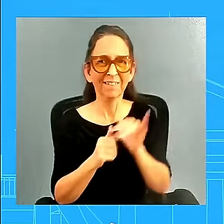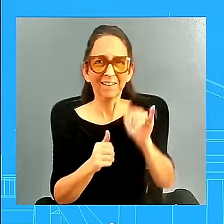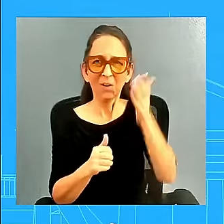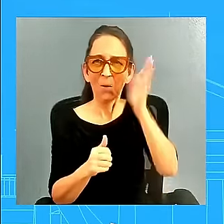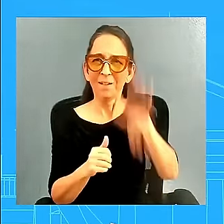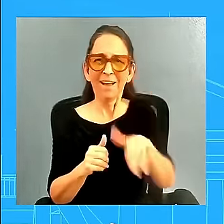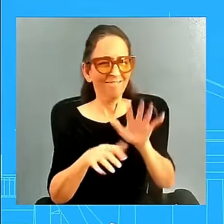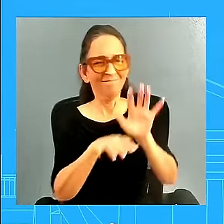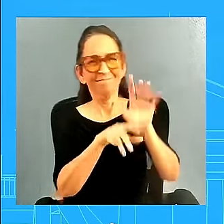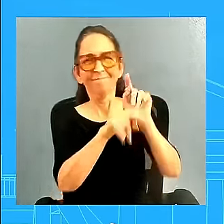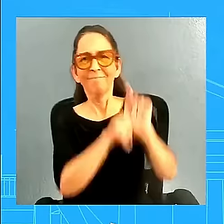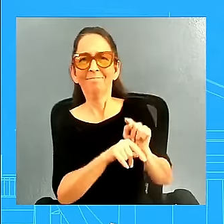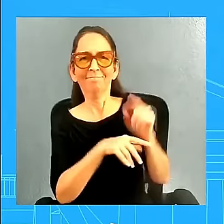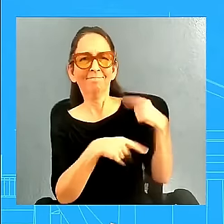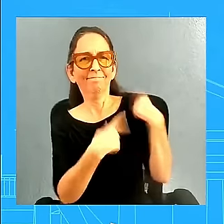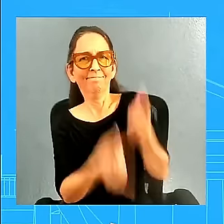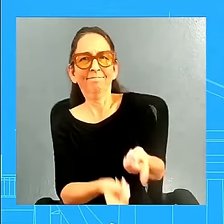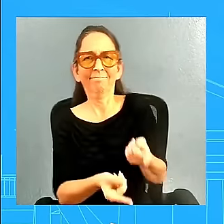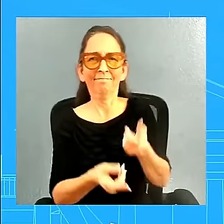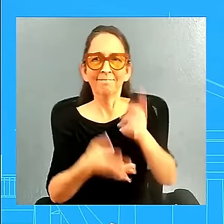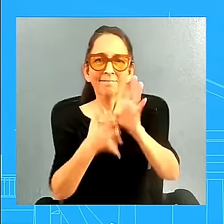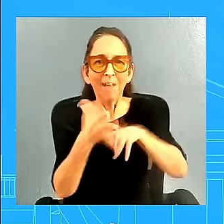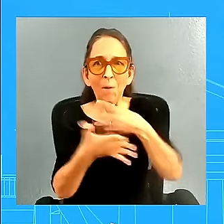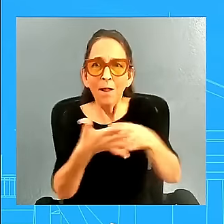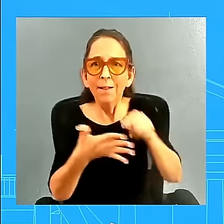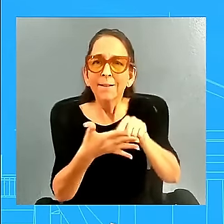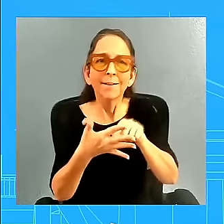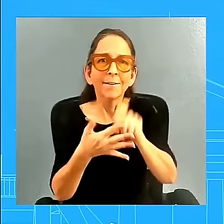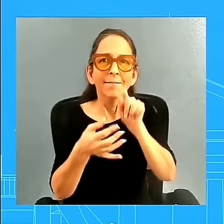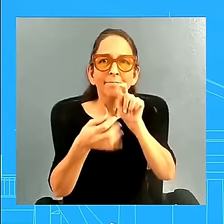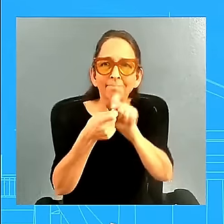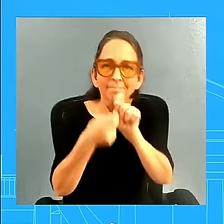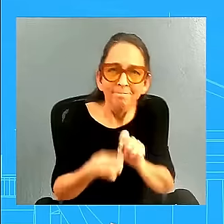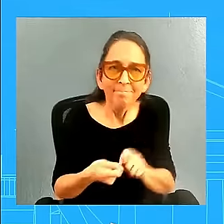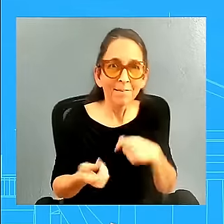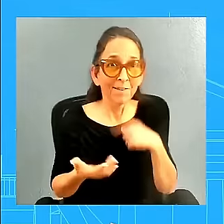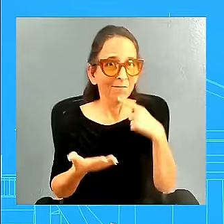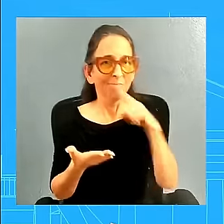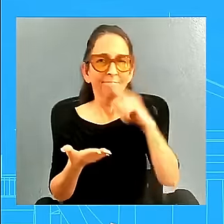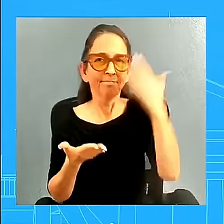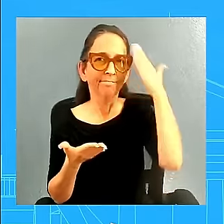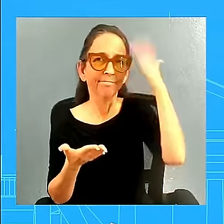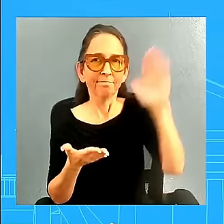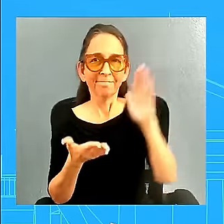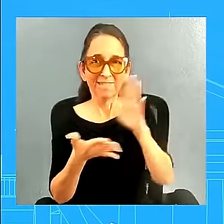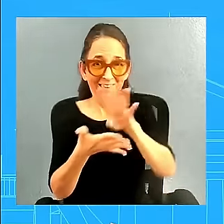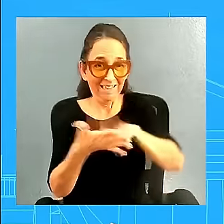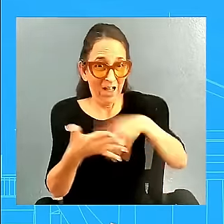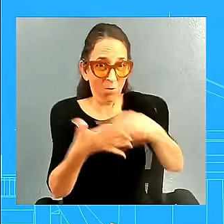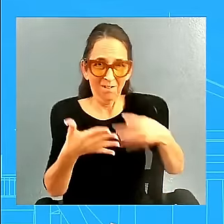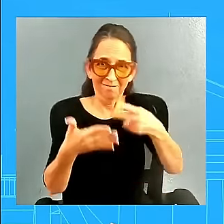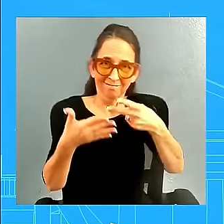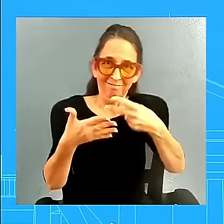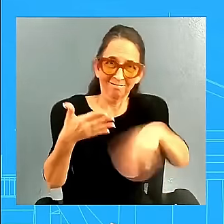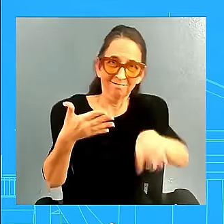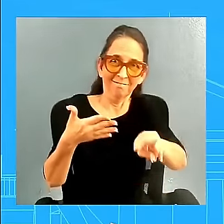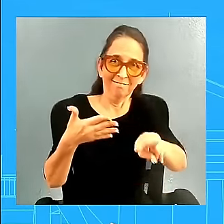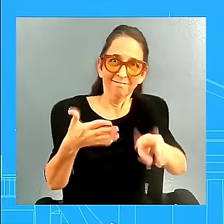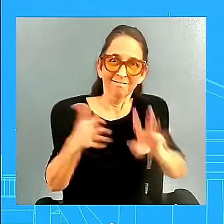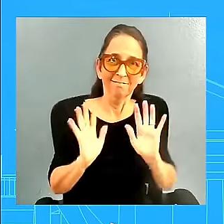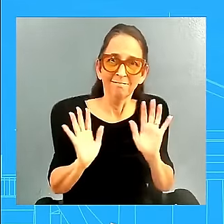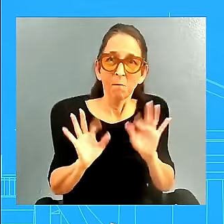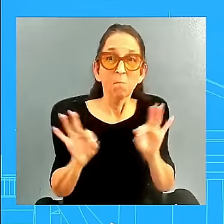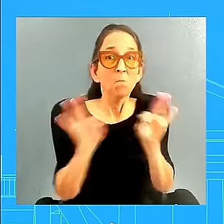what the schedule is going to look like. As we know, in less than two weeks, we will have an important election. Obviously, I'm not speaking about that election